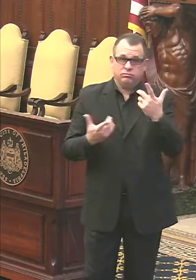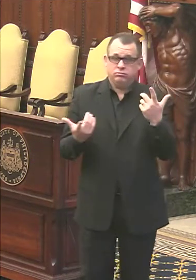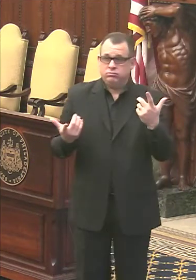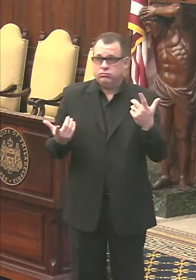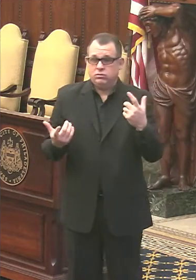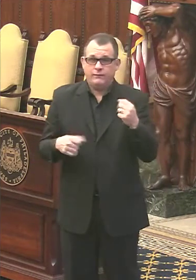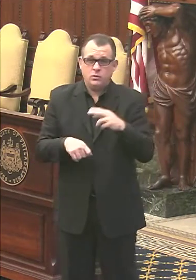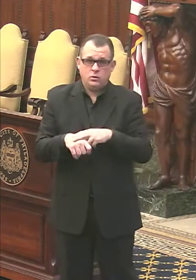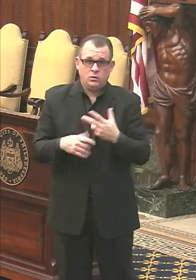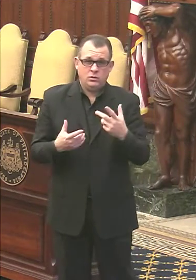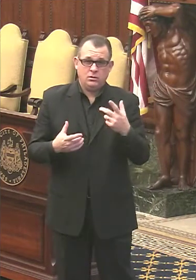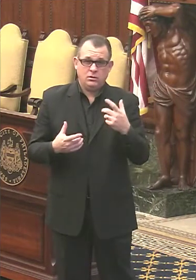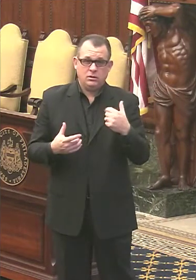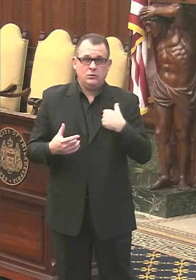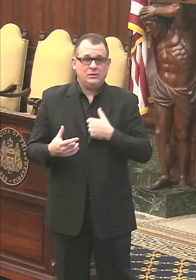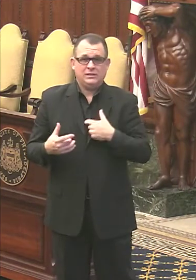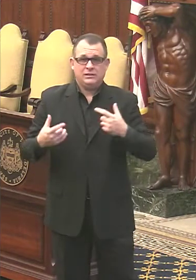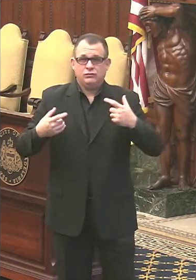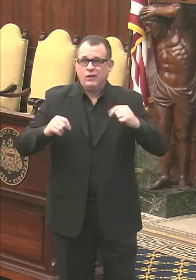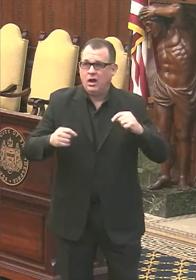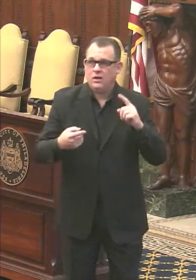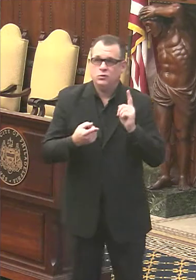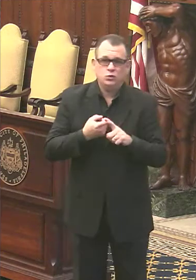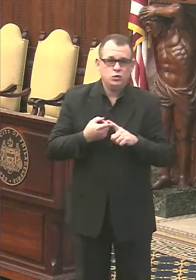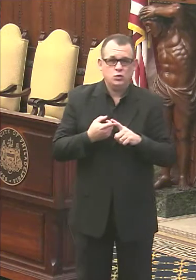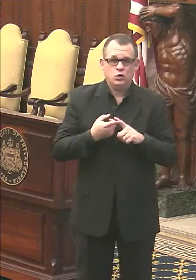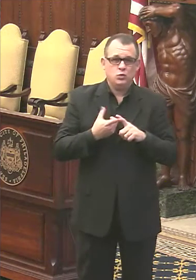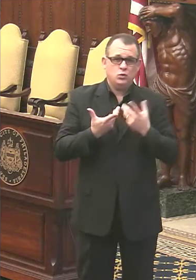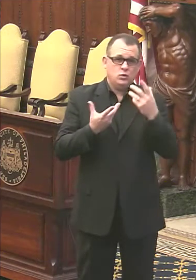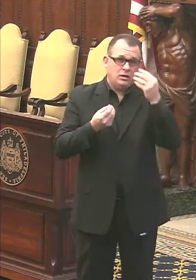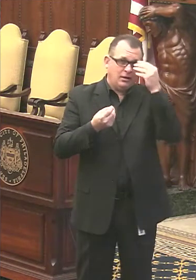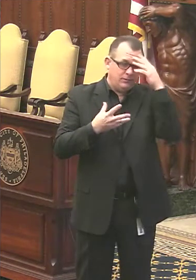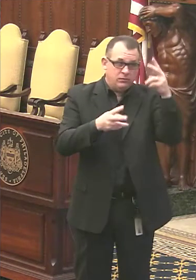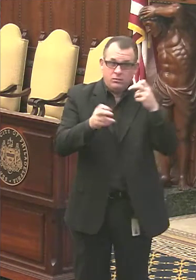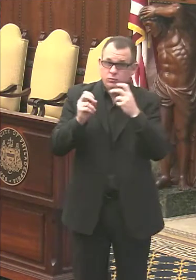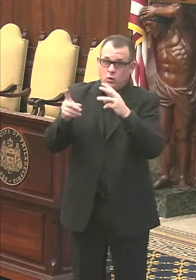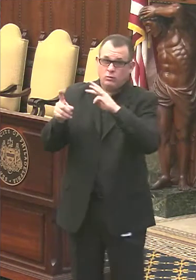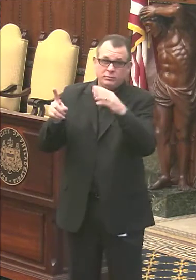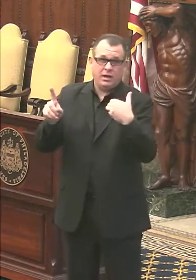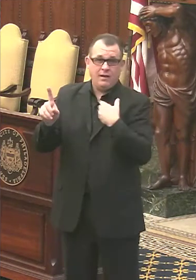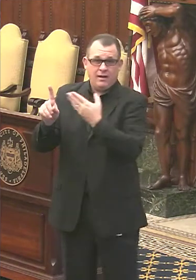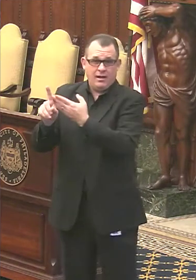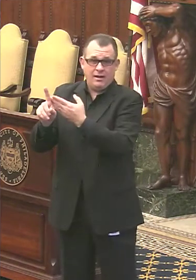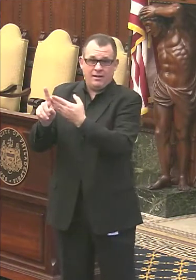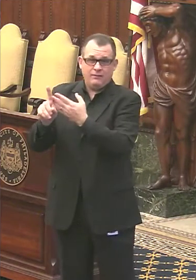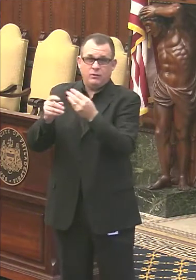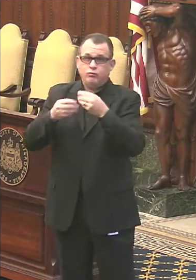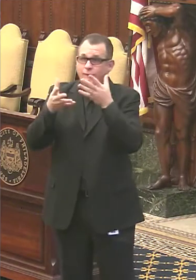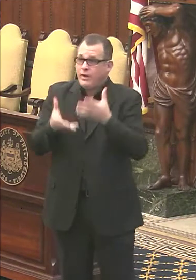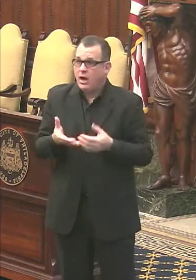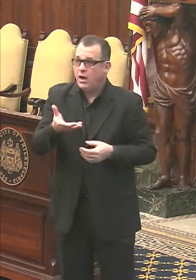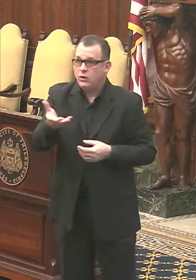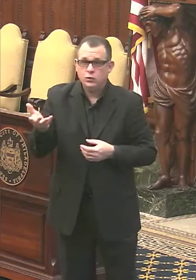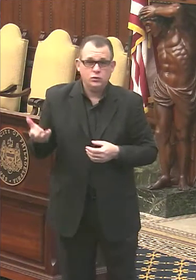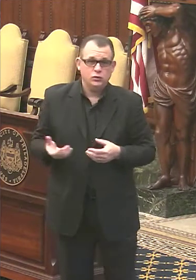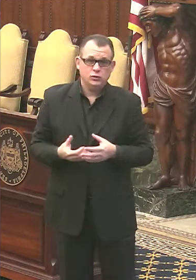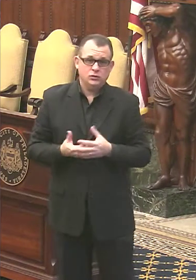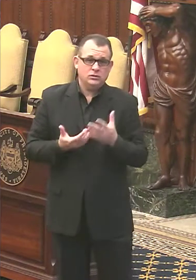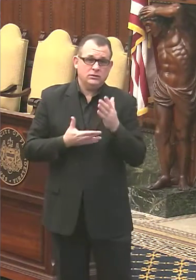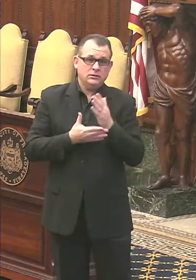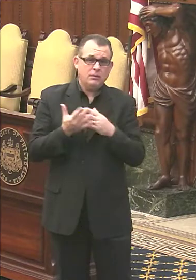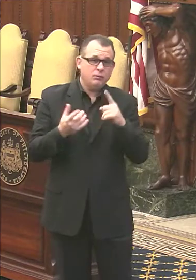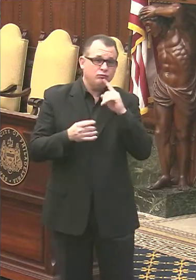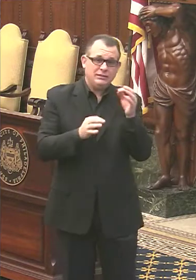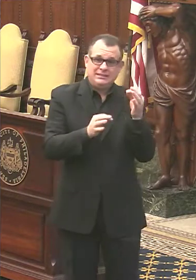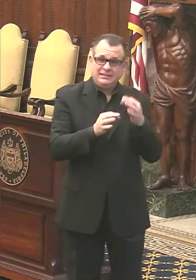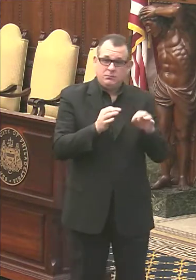trying to be as clear as possible with our information on our website and information with our providers. Um, and you know, there's some, that's pretty simple here. You, if